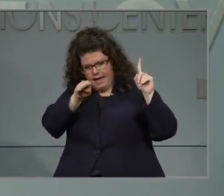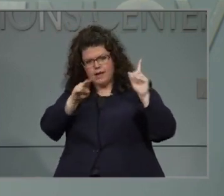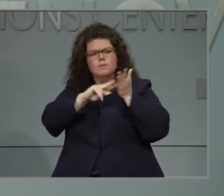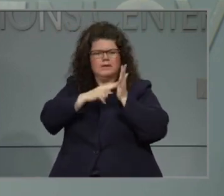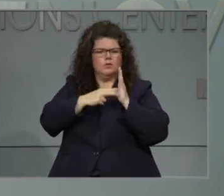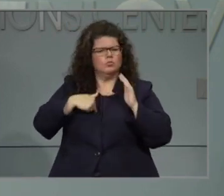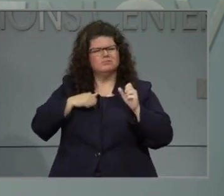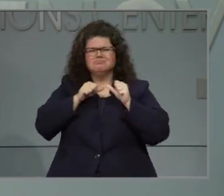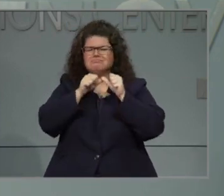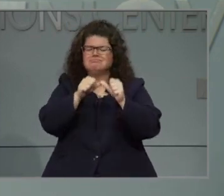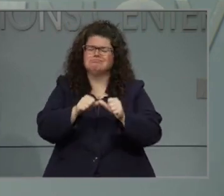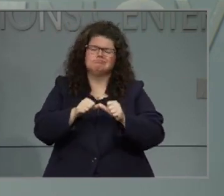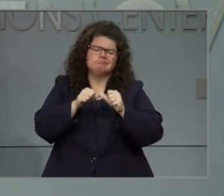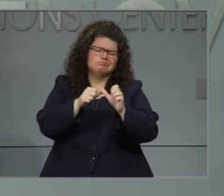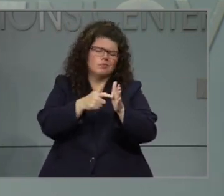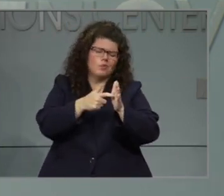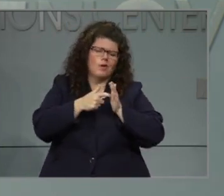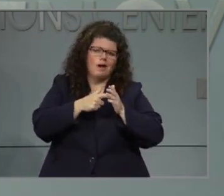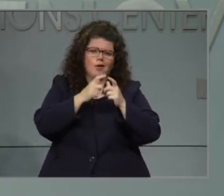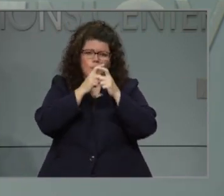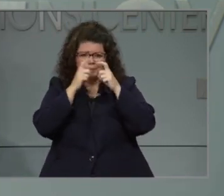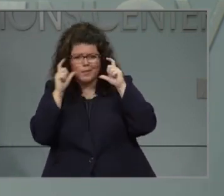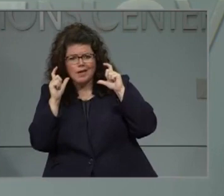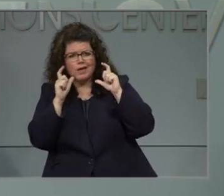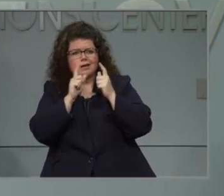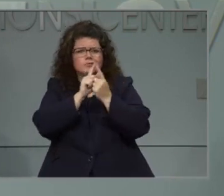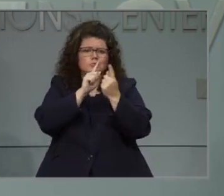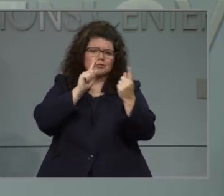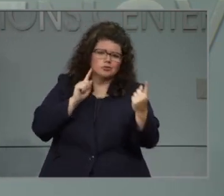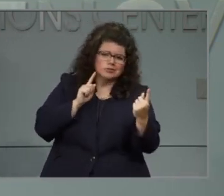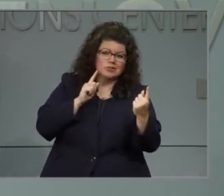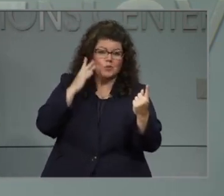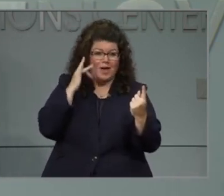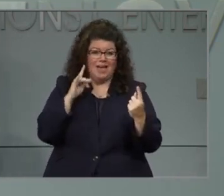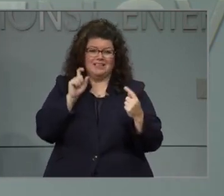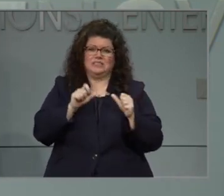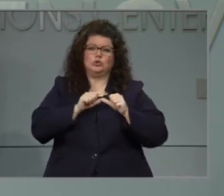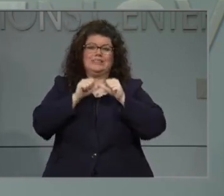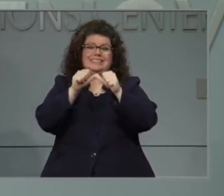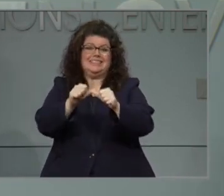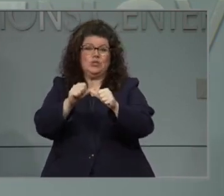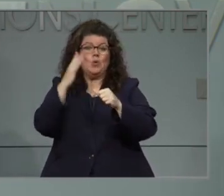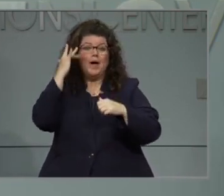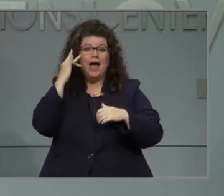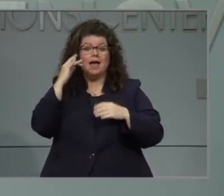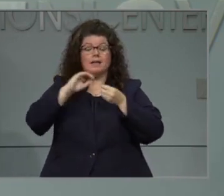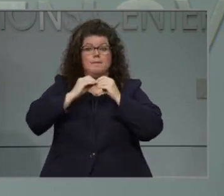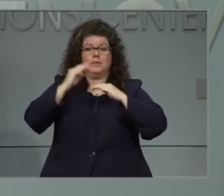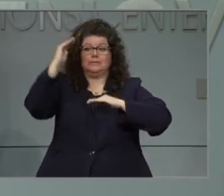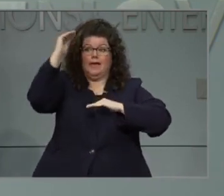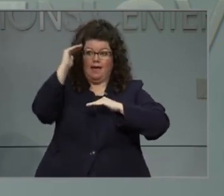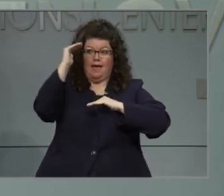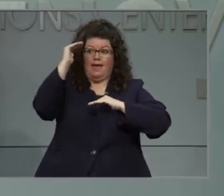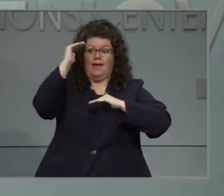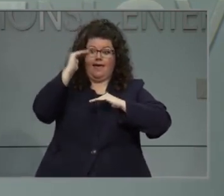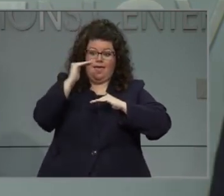to keep talking about social distancing as we move through this, because we have to keep it up in order to keep making that progress. Thanks.